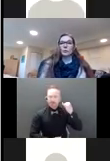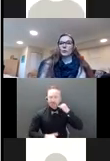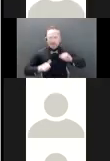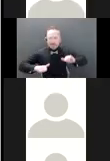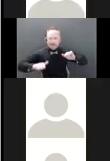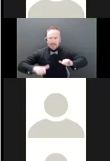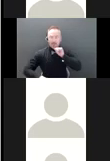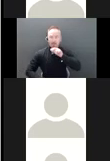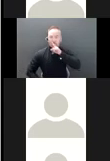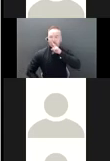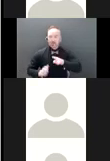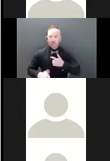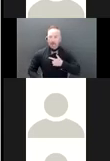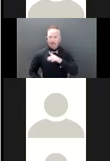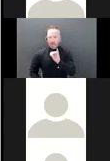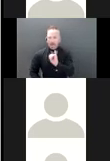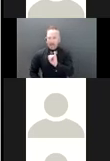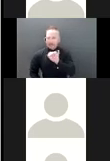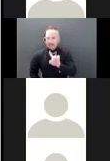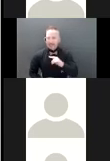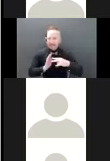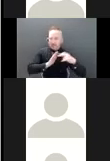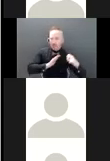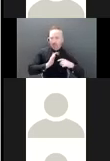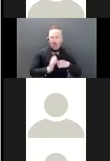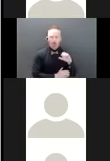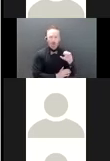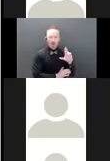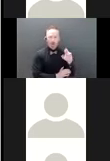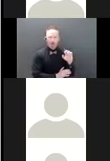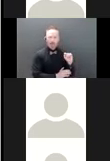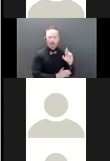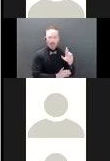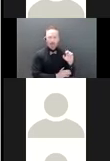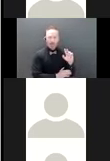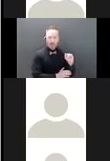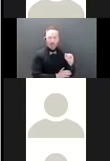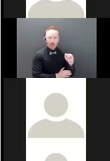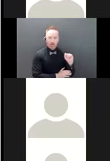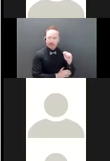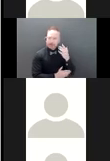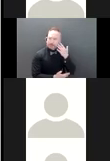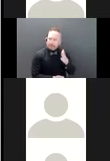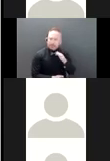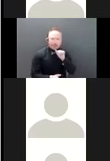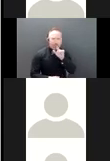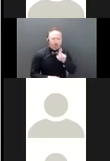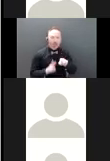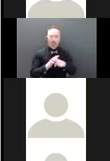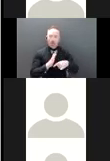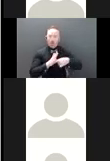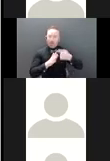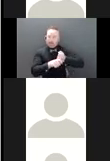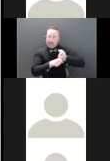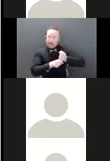don't know what your credit report is, once a year you can apply to Equifax and Transusion to get a report on your